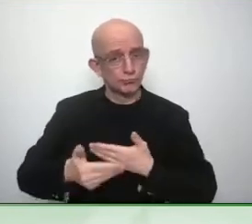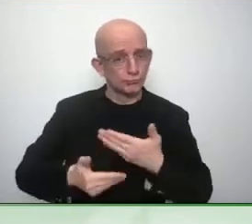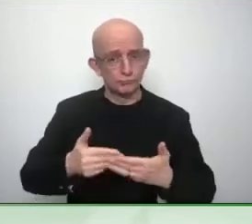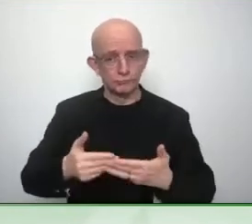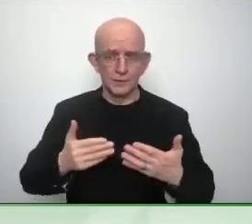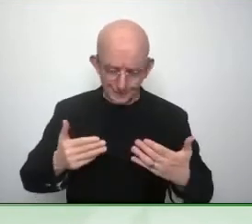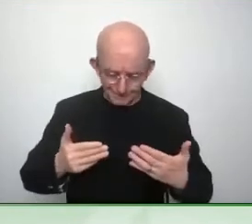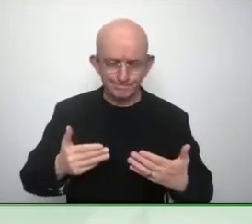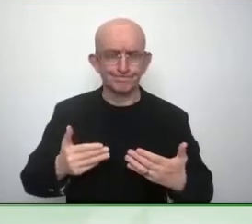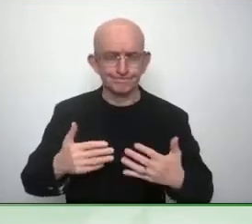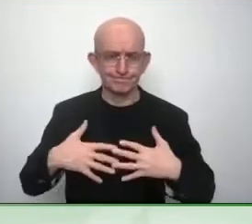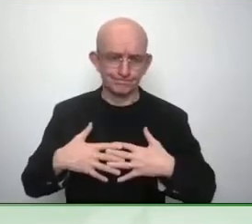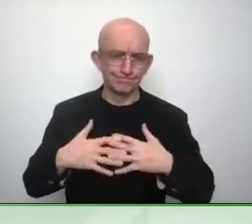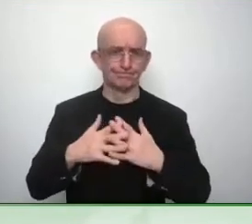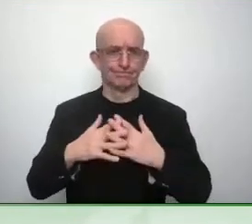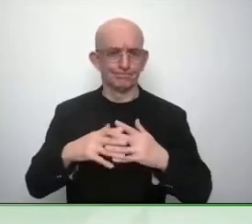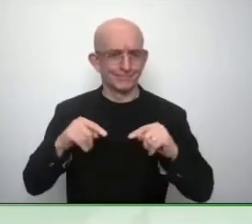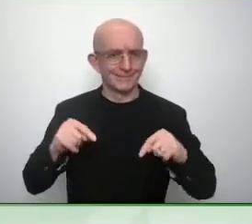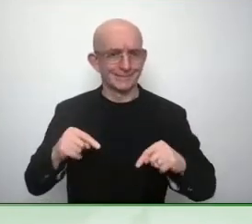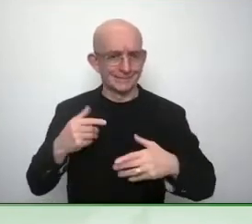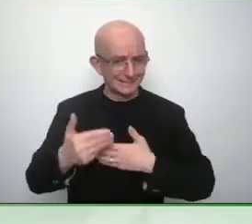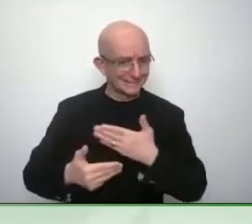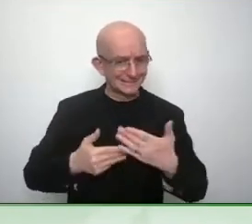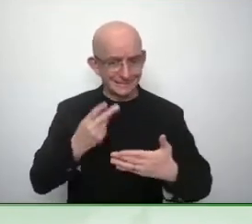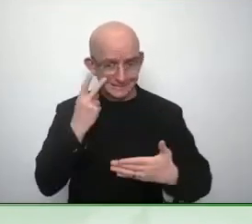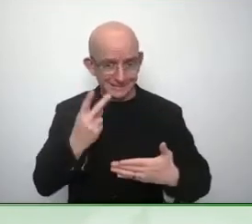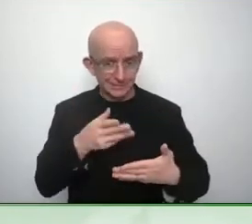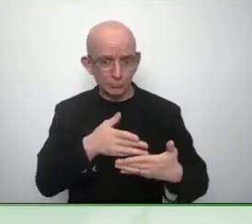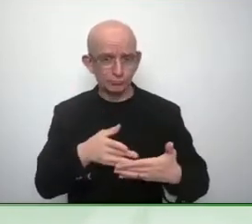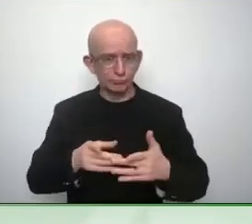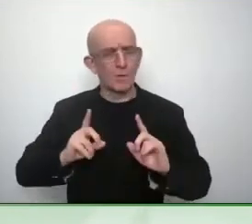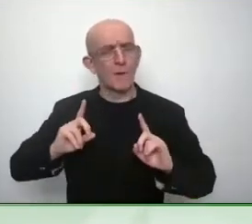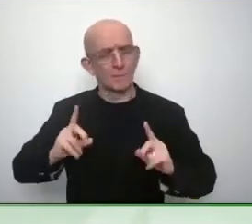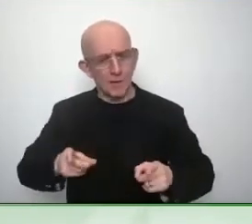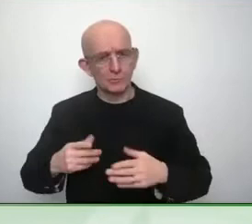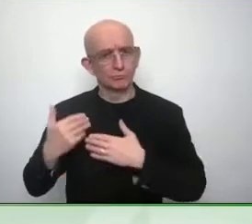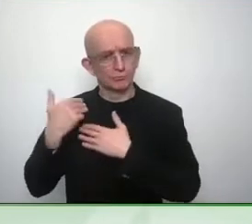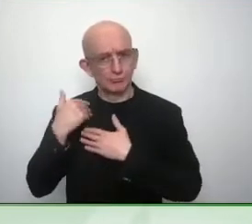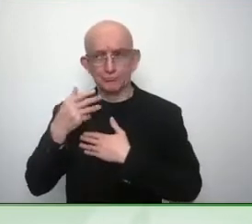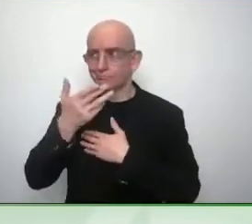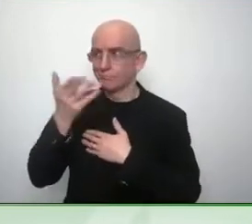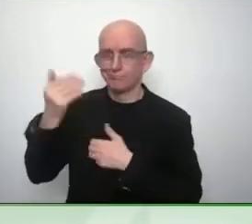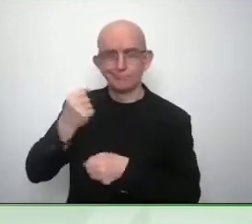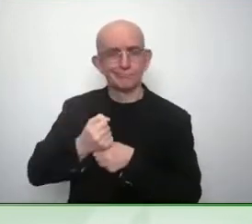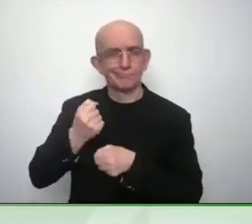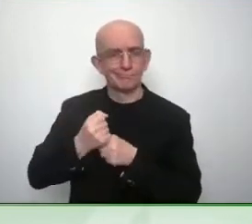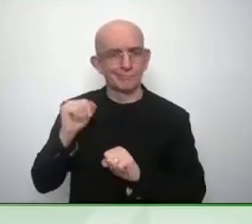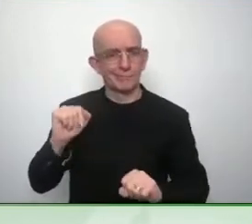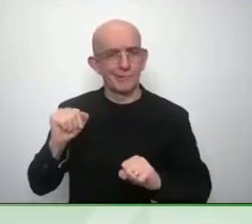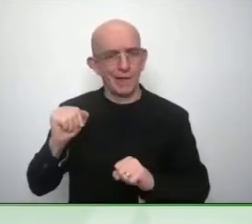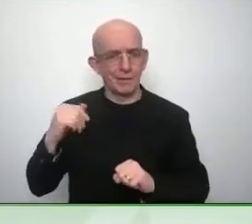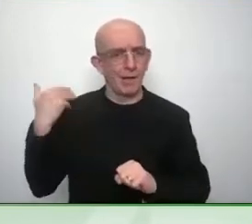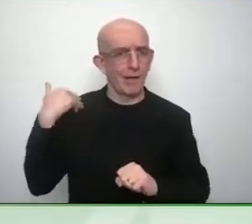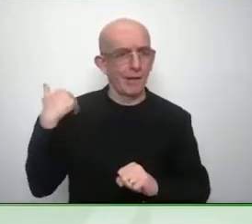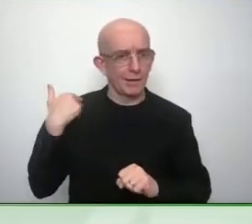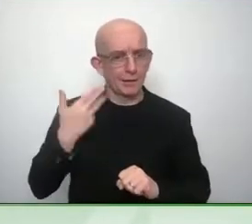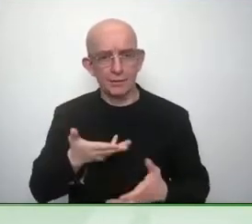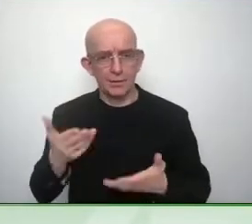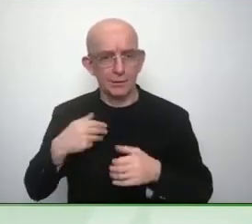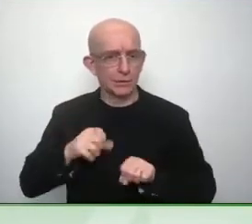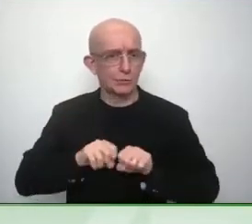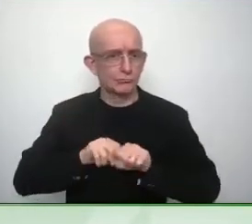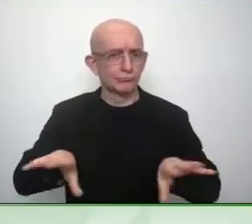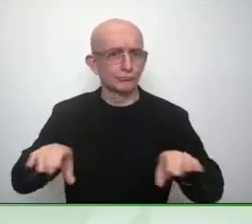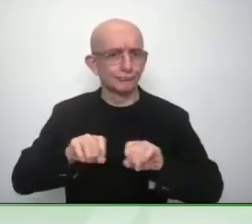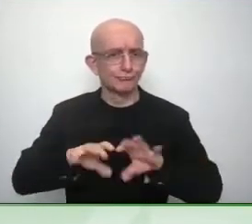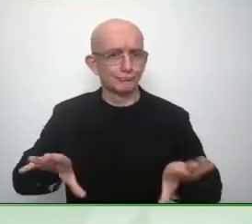two people um one of them that is at the conference today uh Neil um of ATOS and I was saying Neil what do y'all